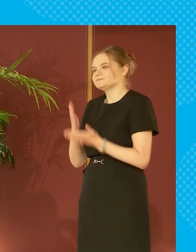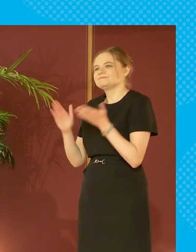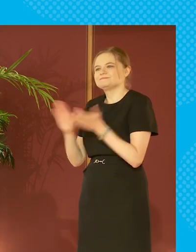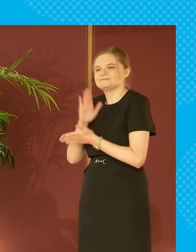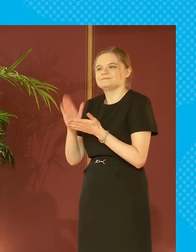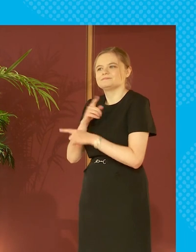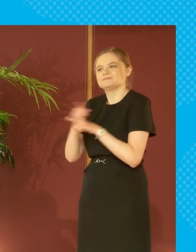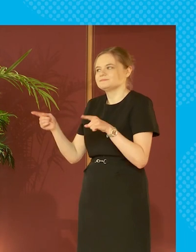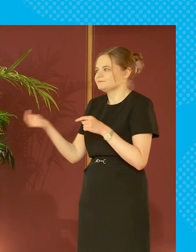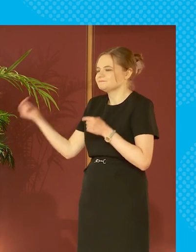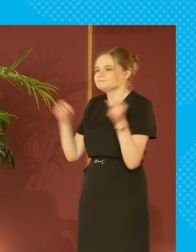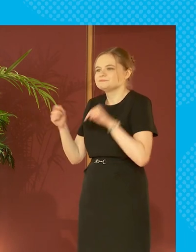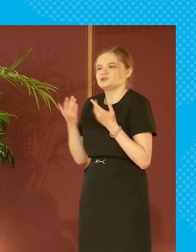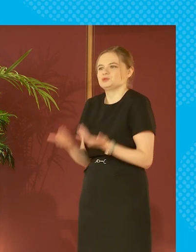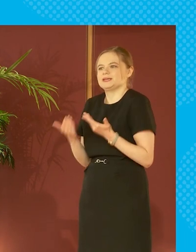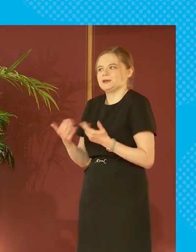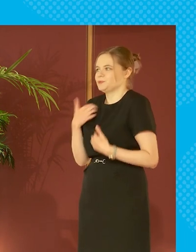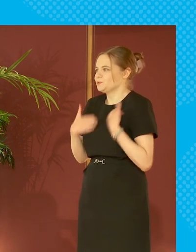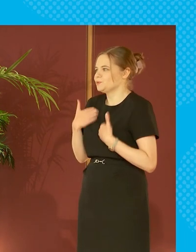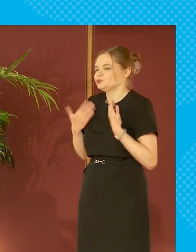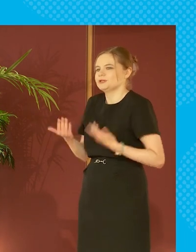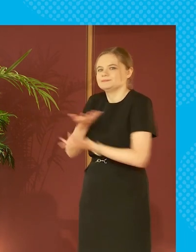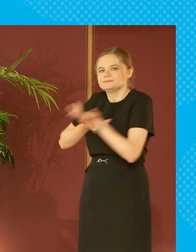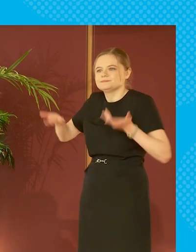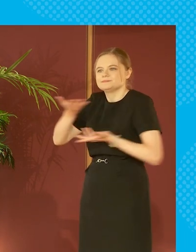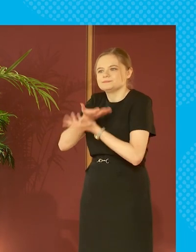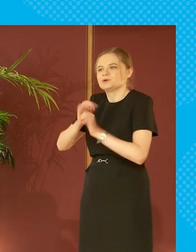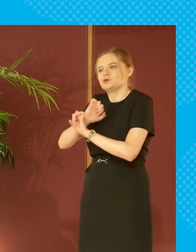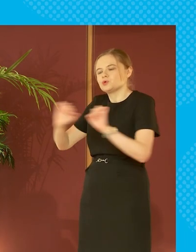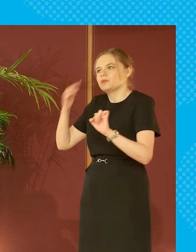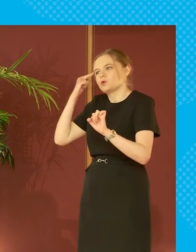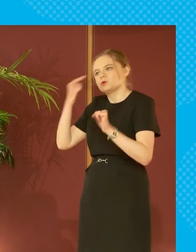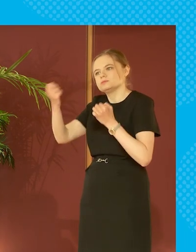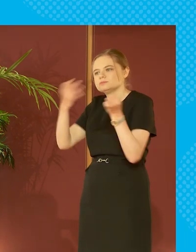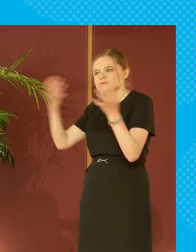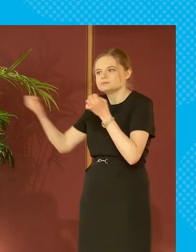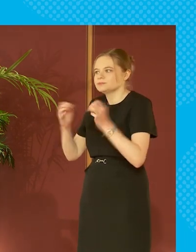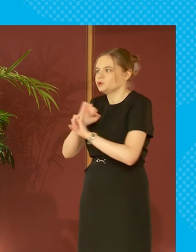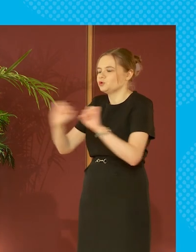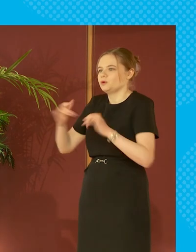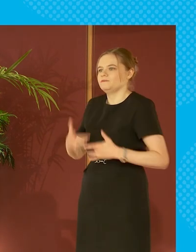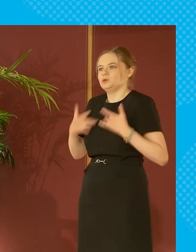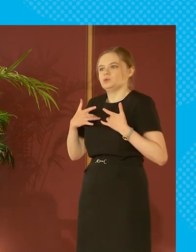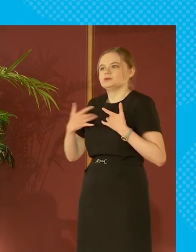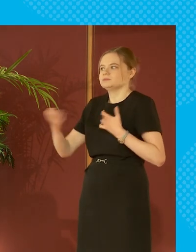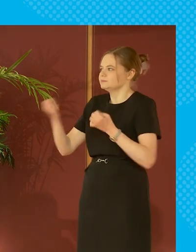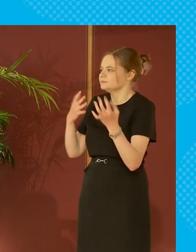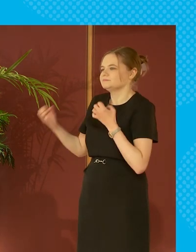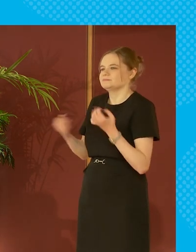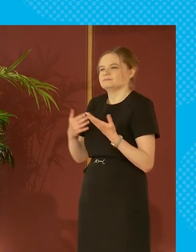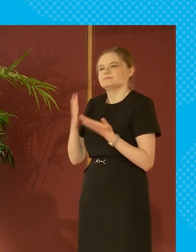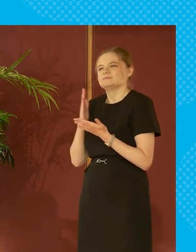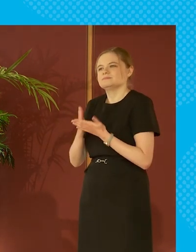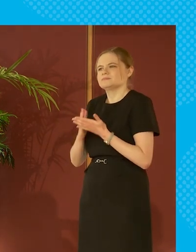delighted that you can join us here today and I look forward to this discussion and hearing your thoughts on and views on what is